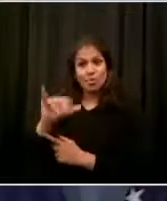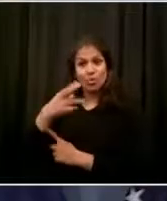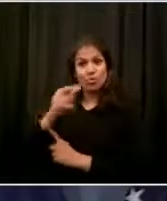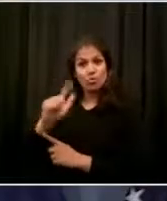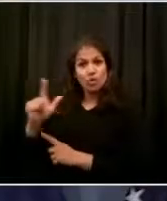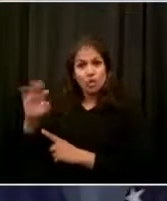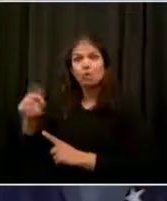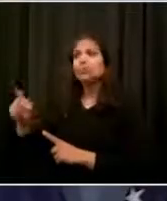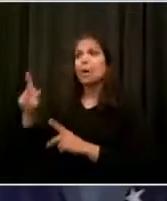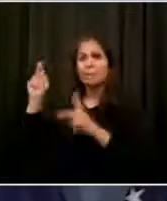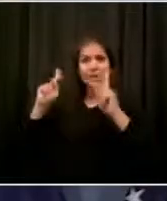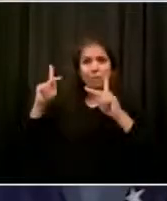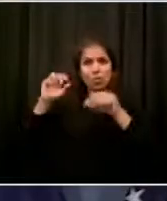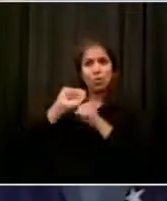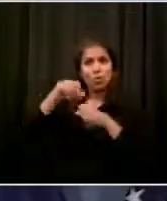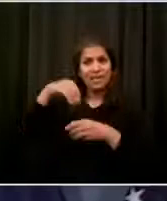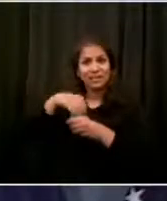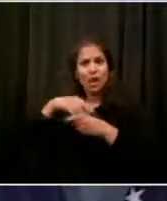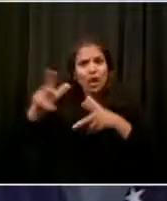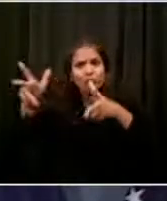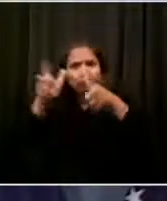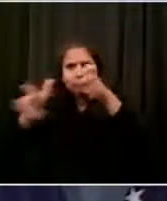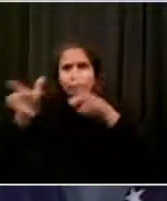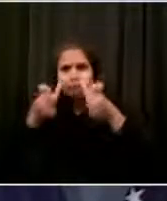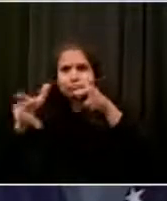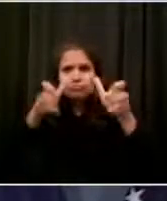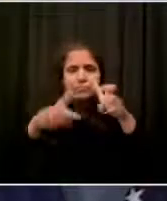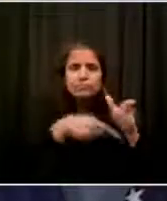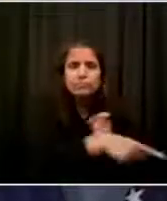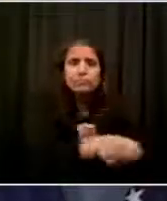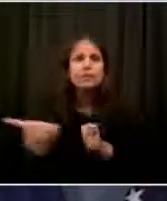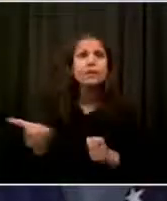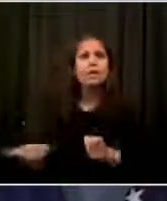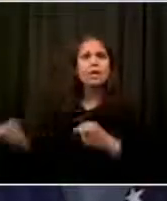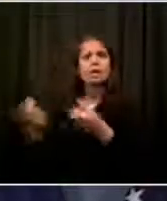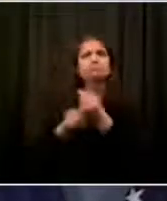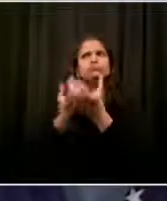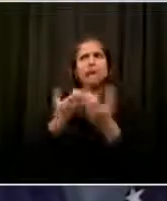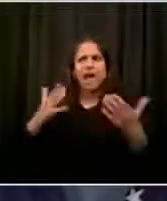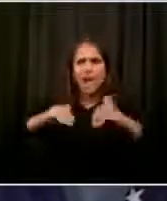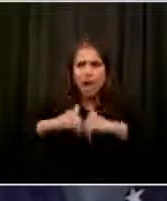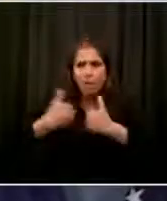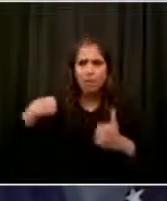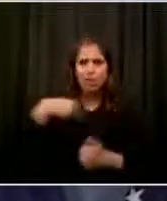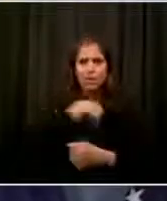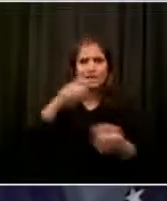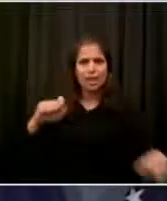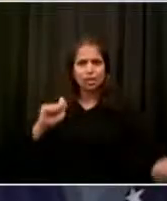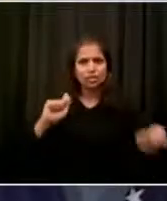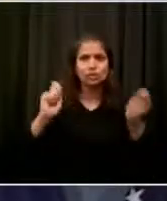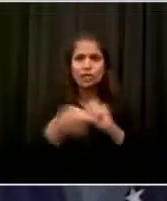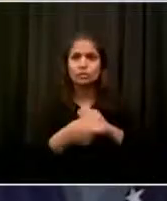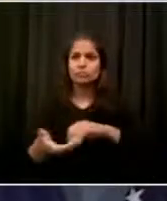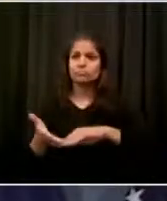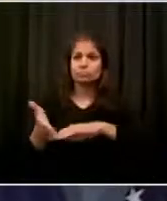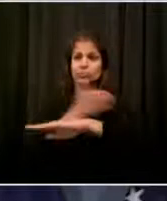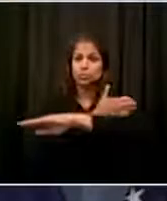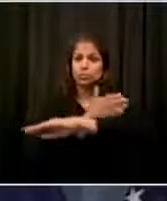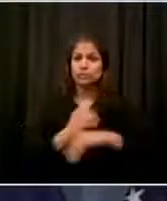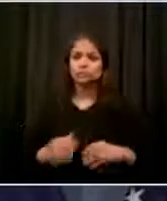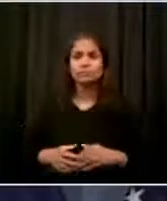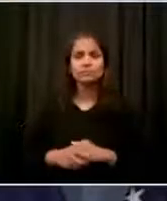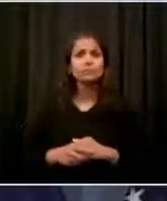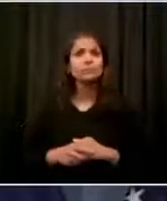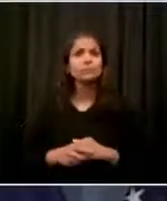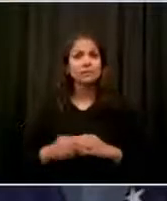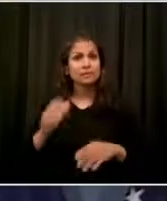is a right way to police. And there is a right way to make sure we work with the grassroots. The truest safety comes from the grassroots. And that's what